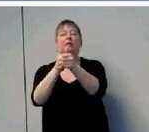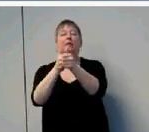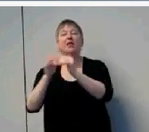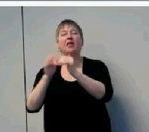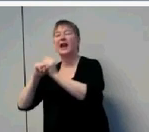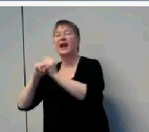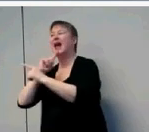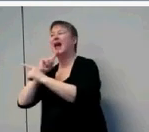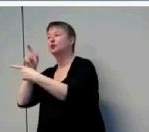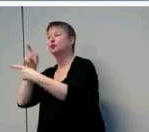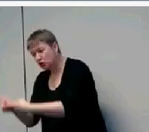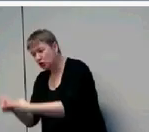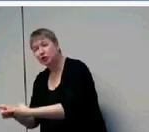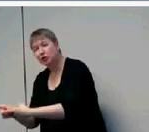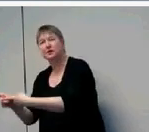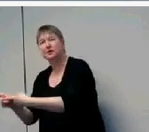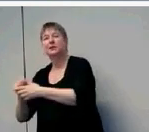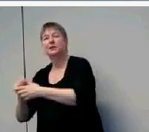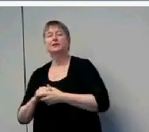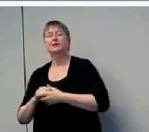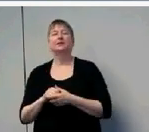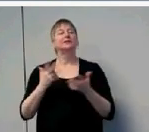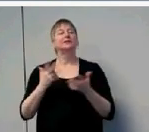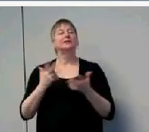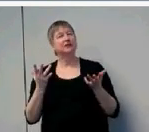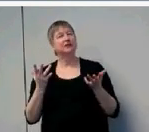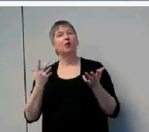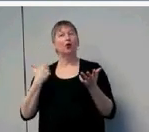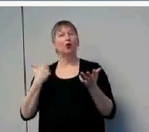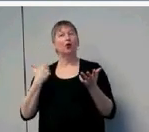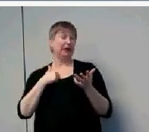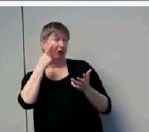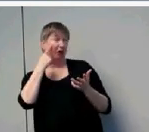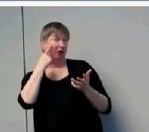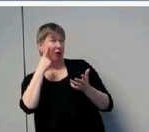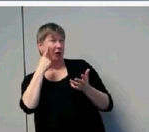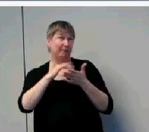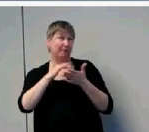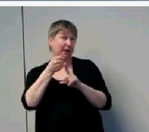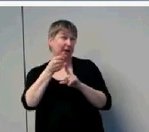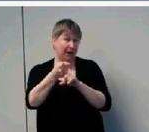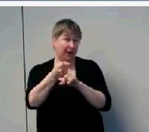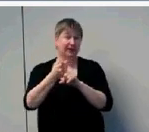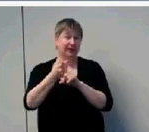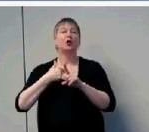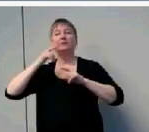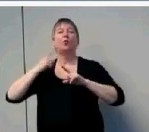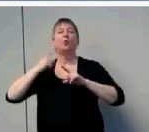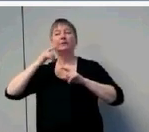of language development. And so we wanted to test this hypothesis. And so we developed